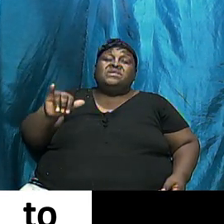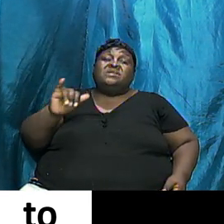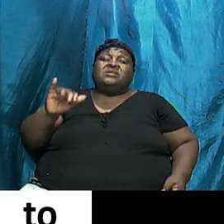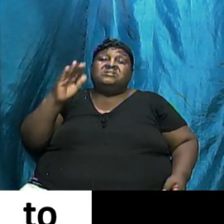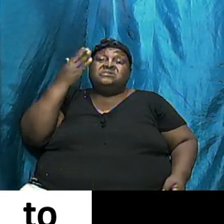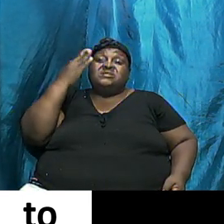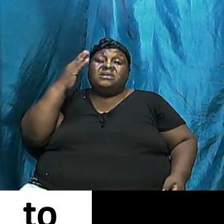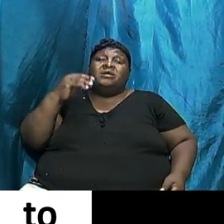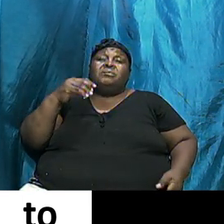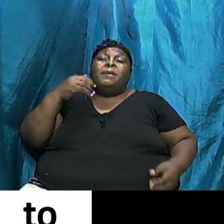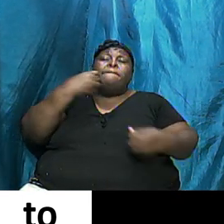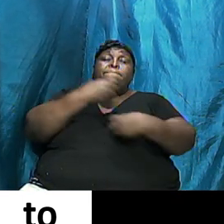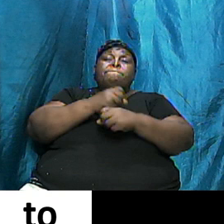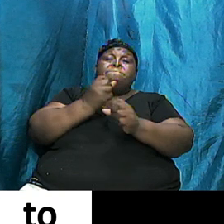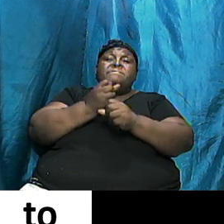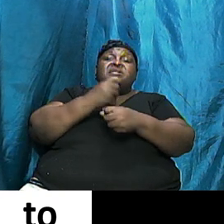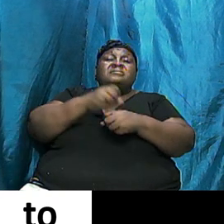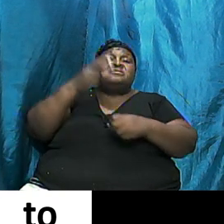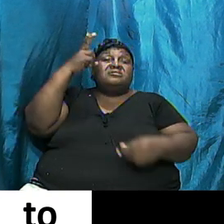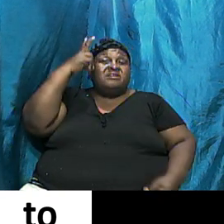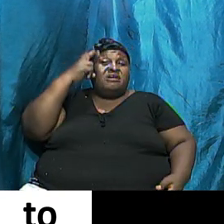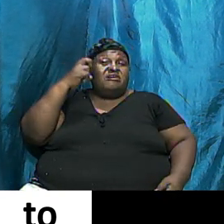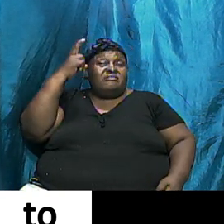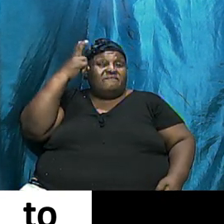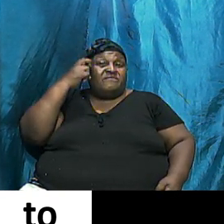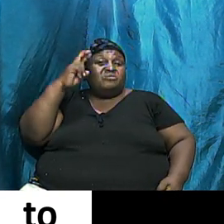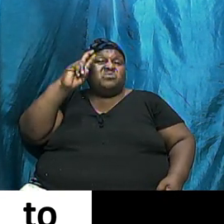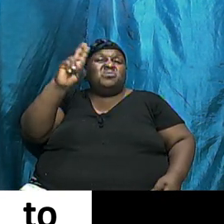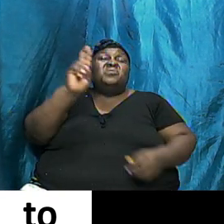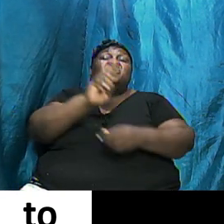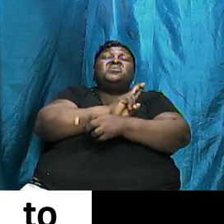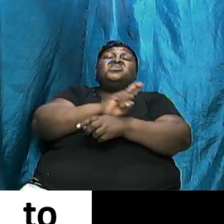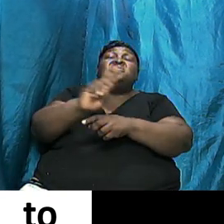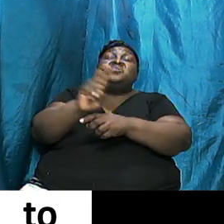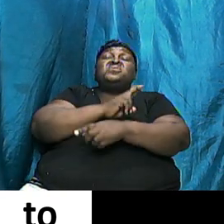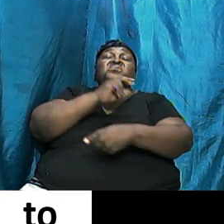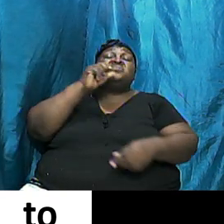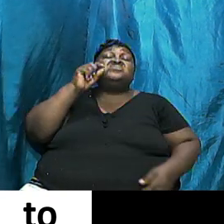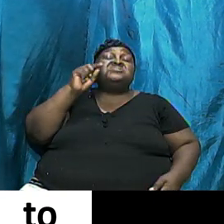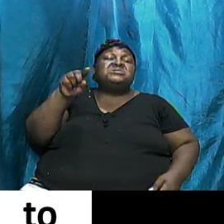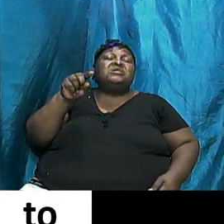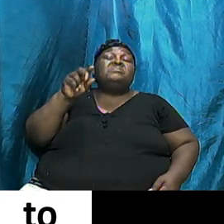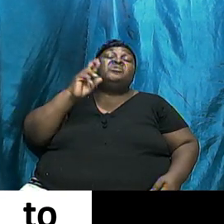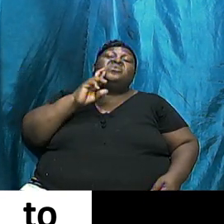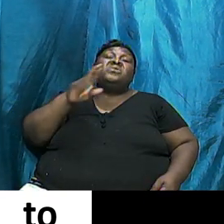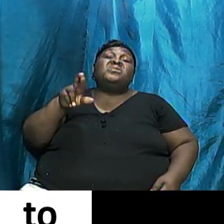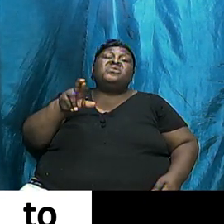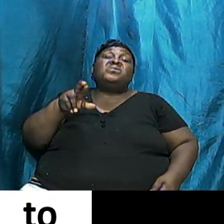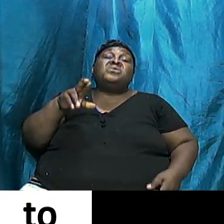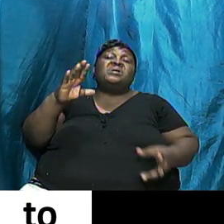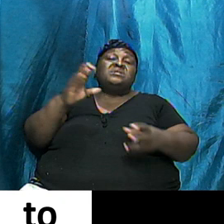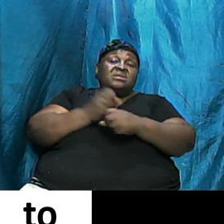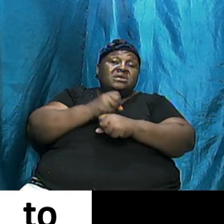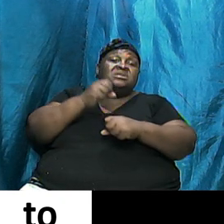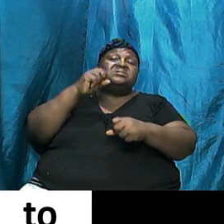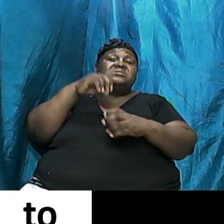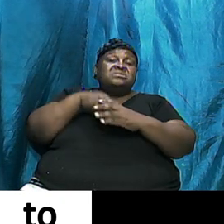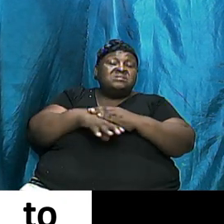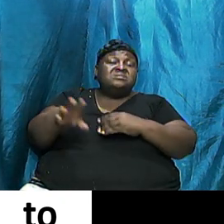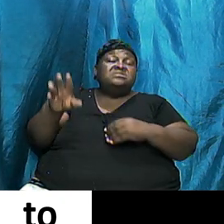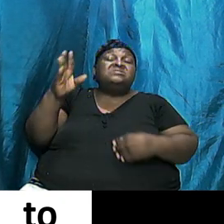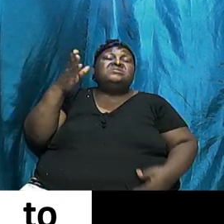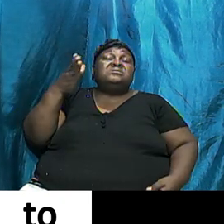Allowed Adversary Satan To Use Him Or To Use Her And To Get Into The Thicker Things